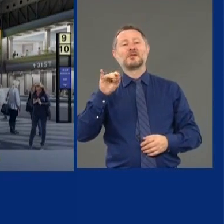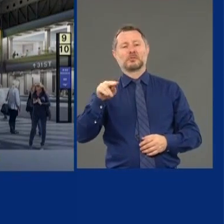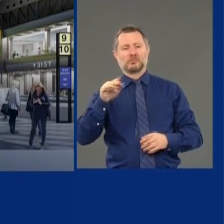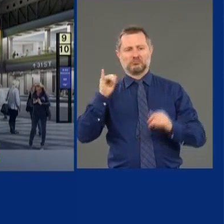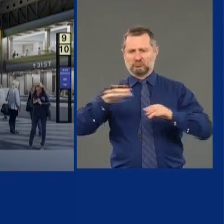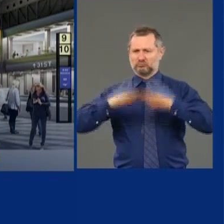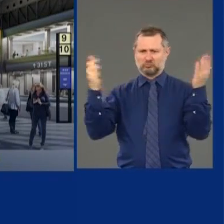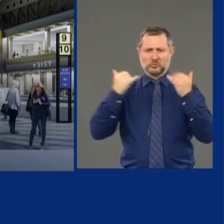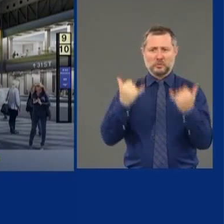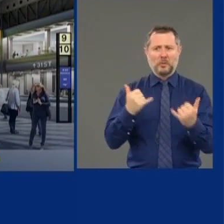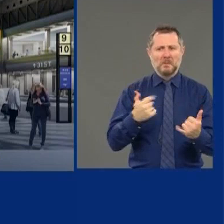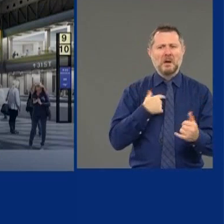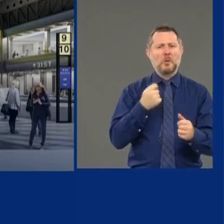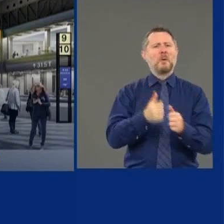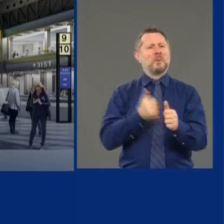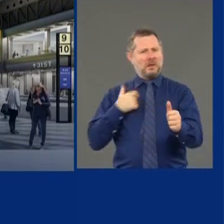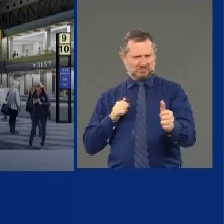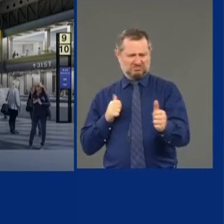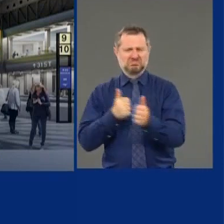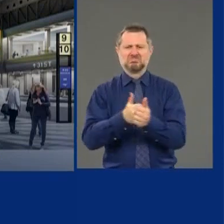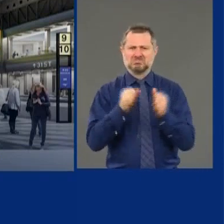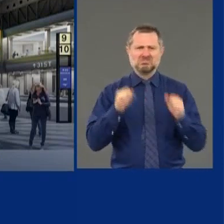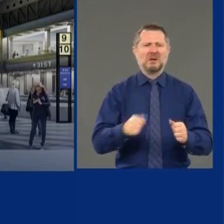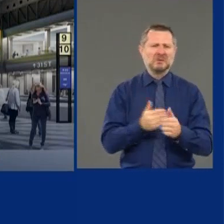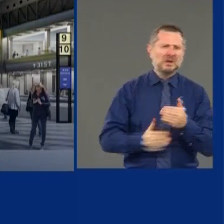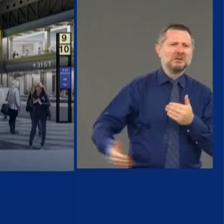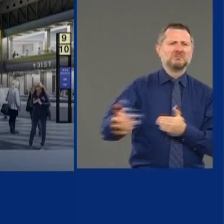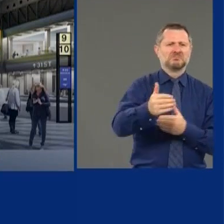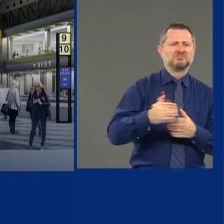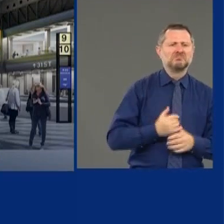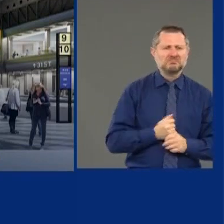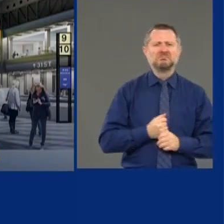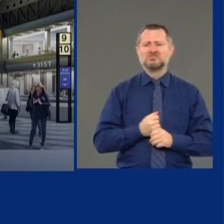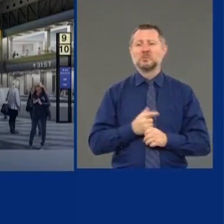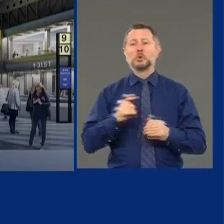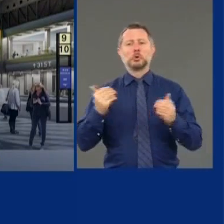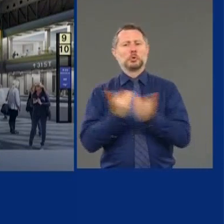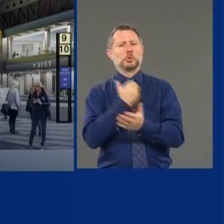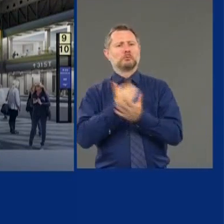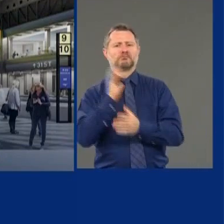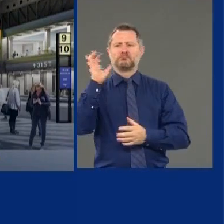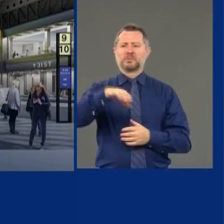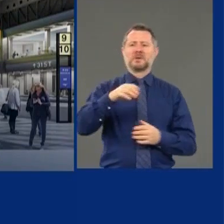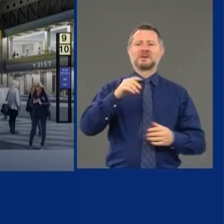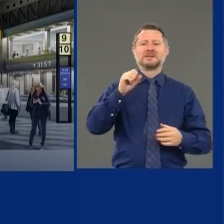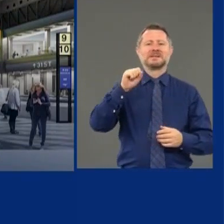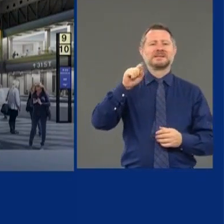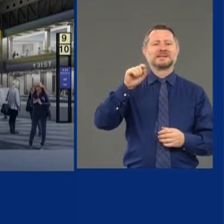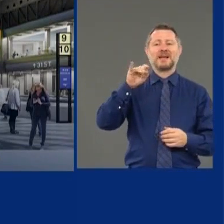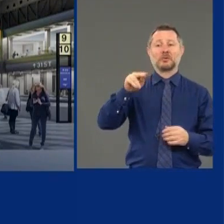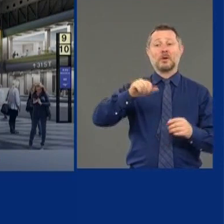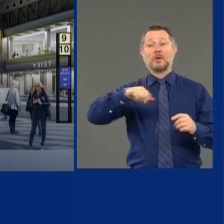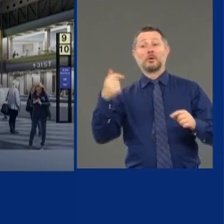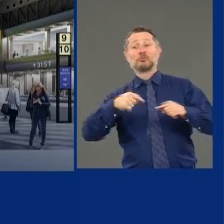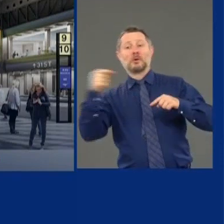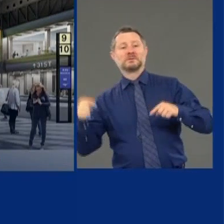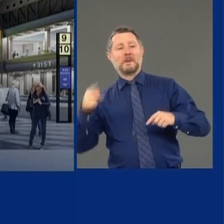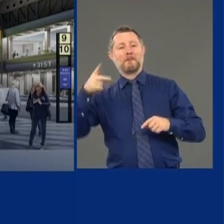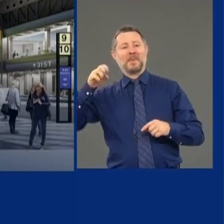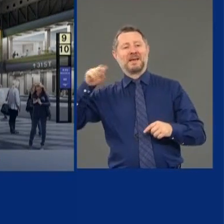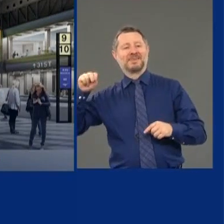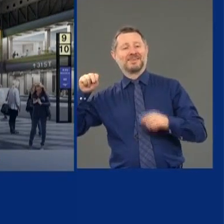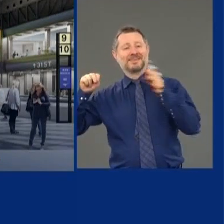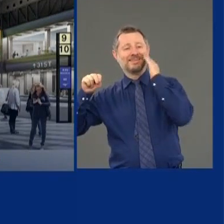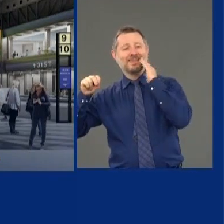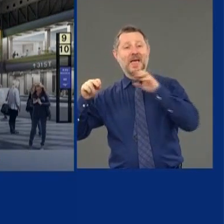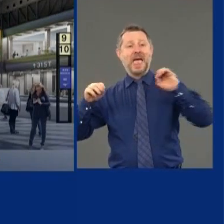virus. Let's make up that time. Let's get a new Moynihan station open right across from Penn Station. When those commuters